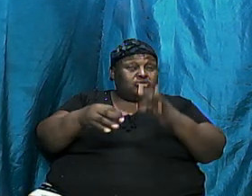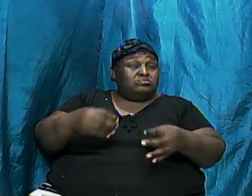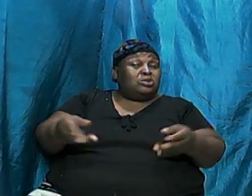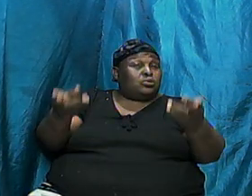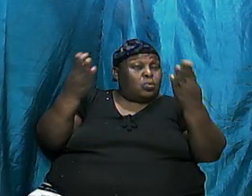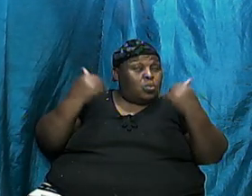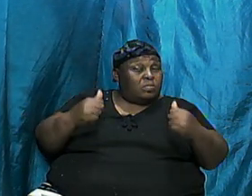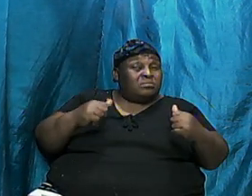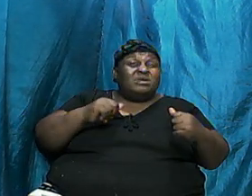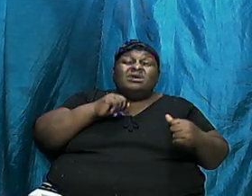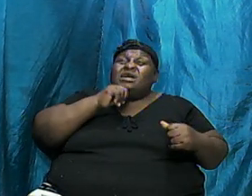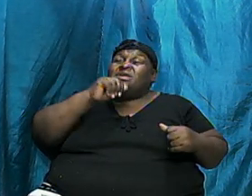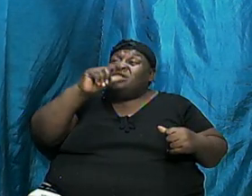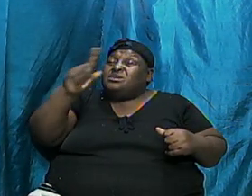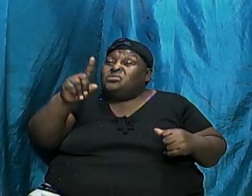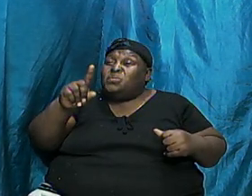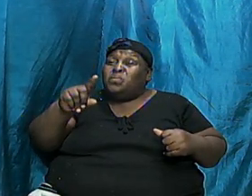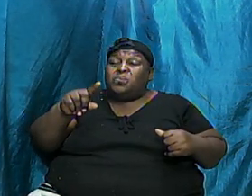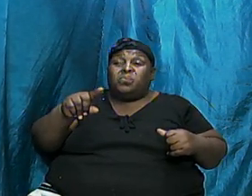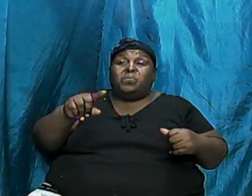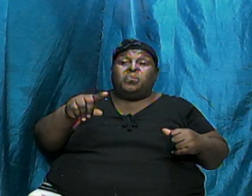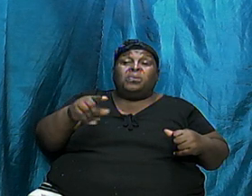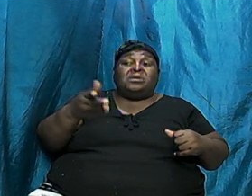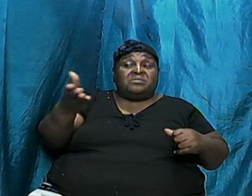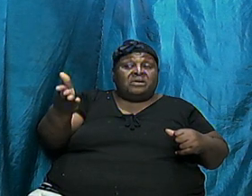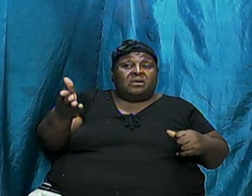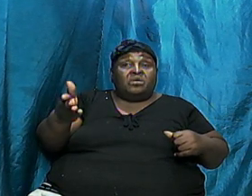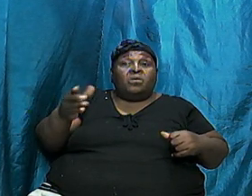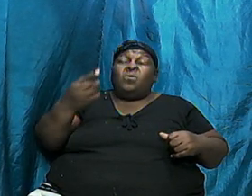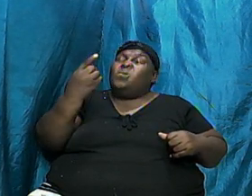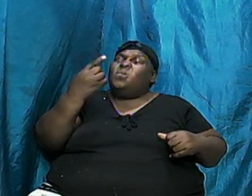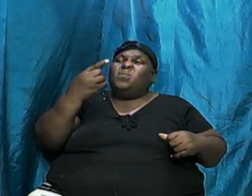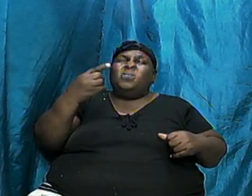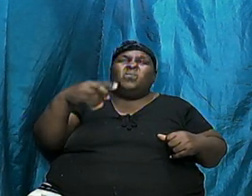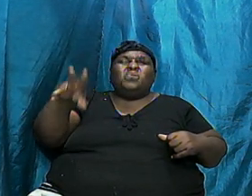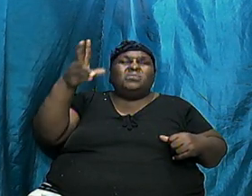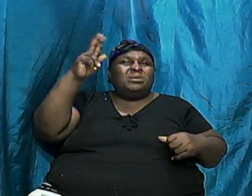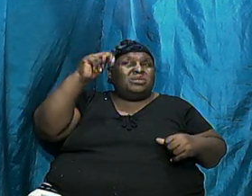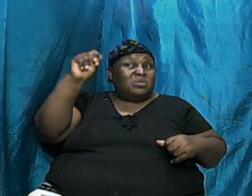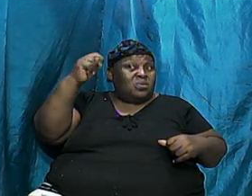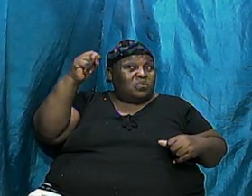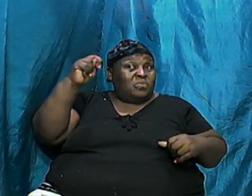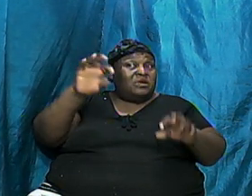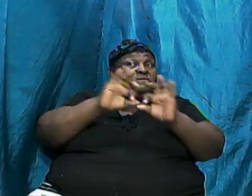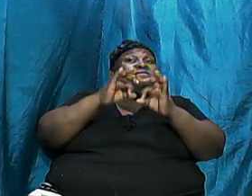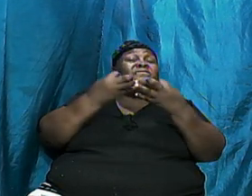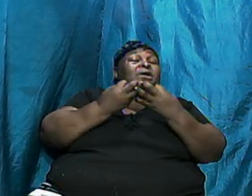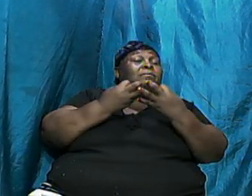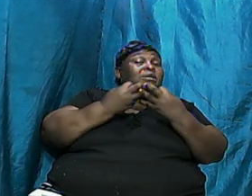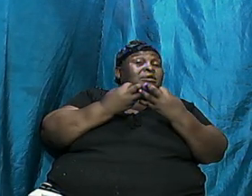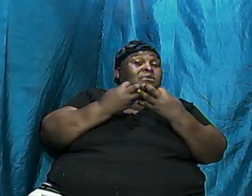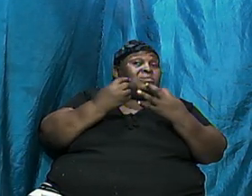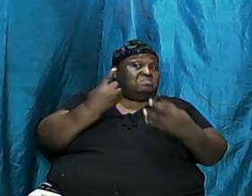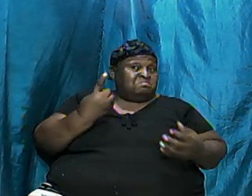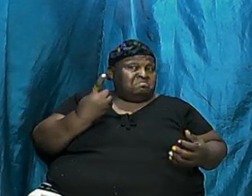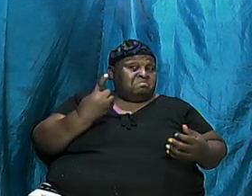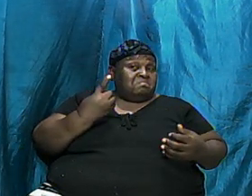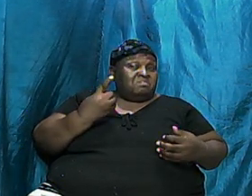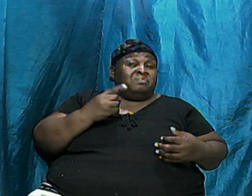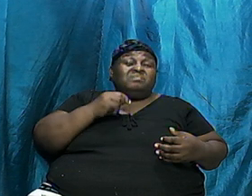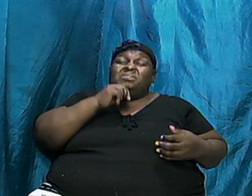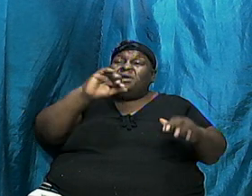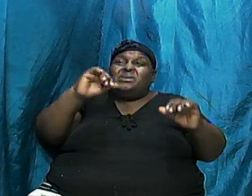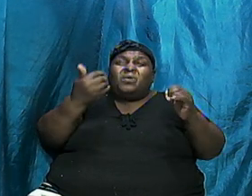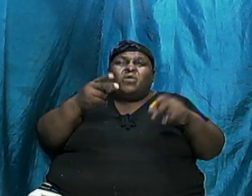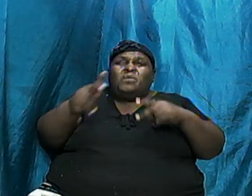not one of them were there. It was only Noah and his family alone. It is not how people start.